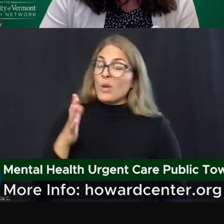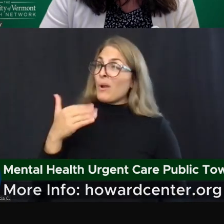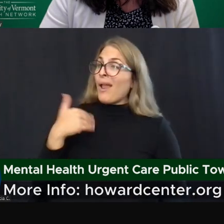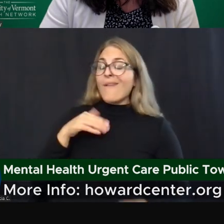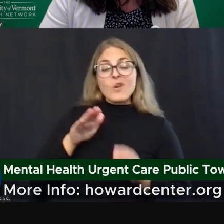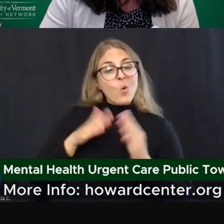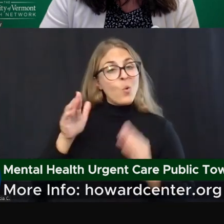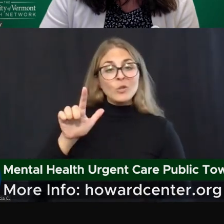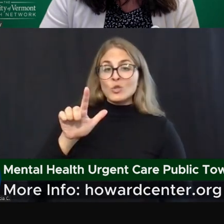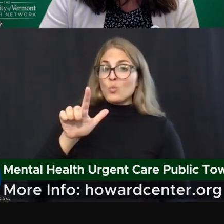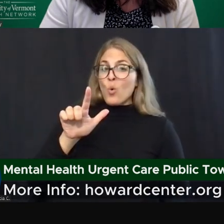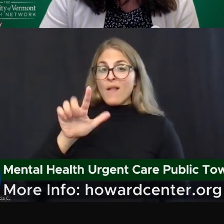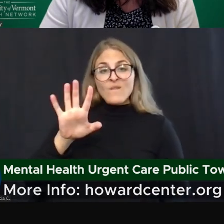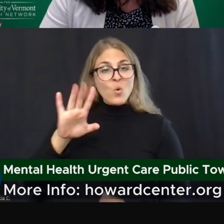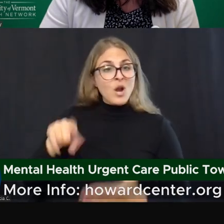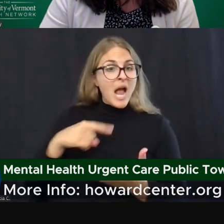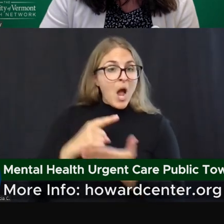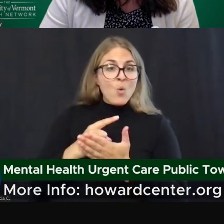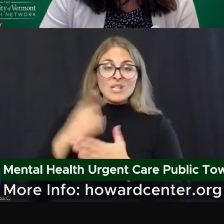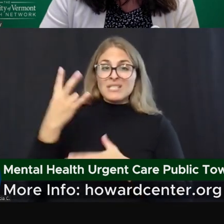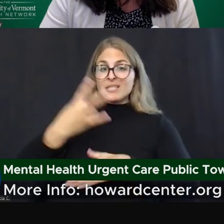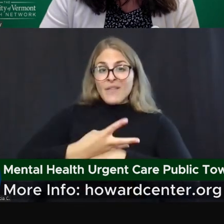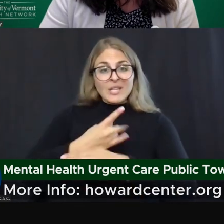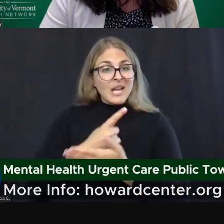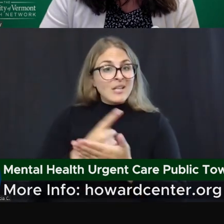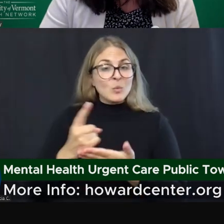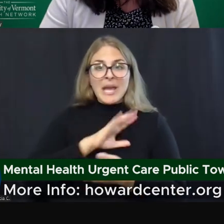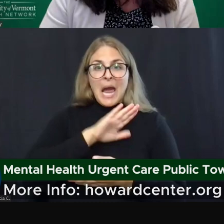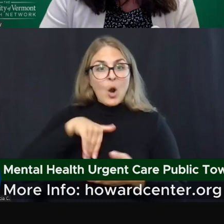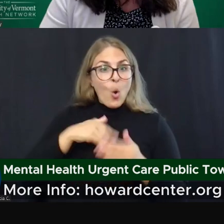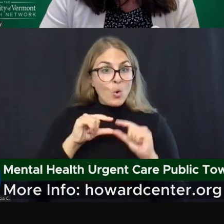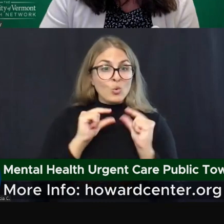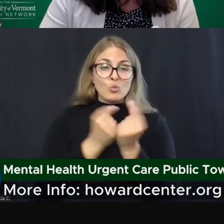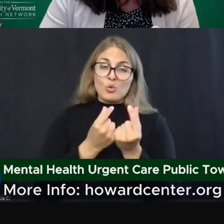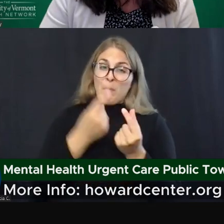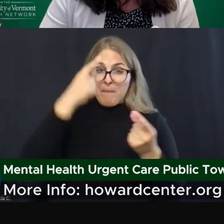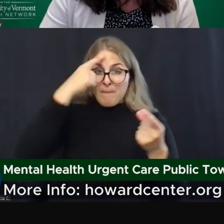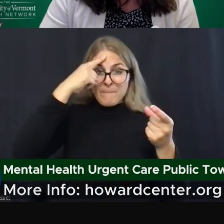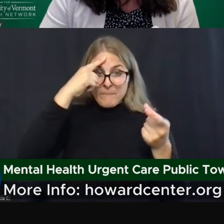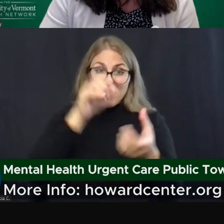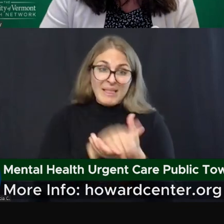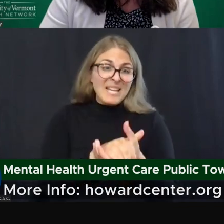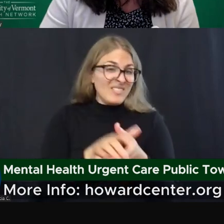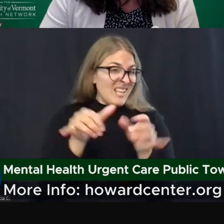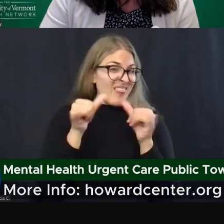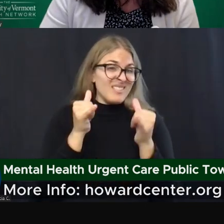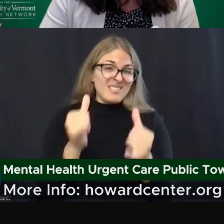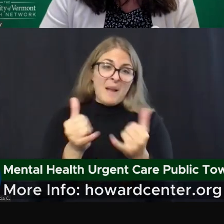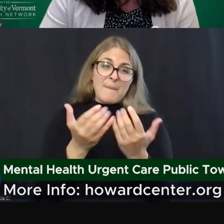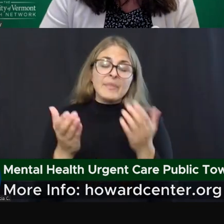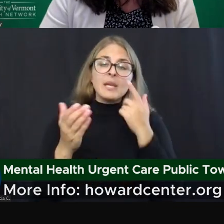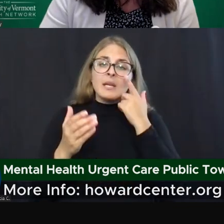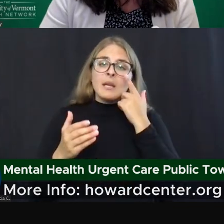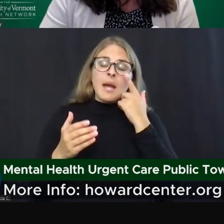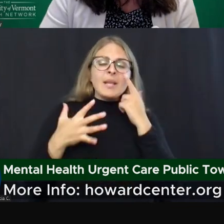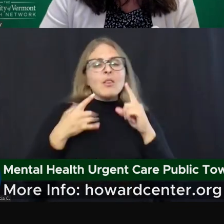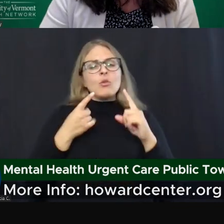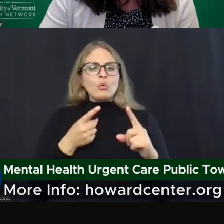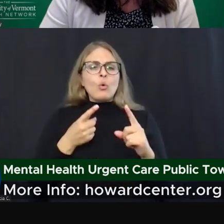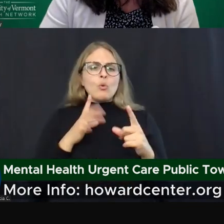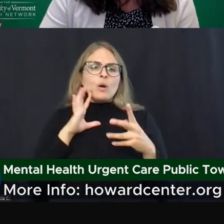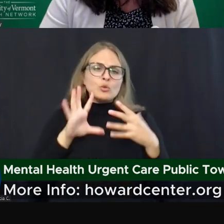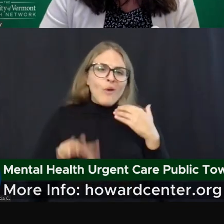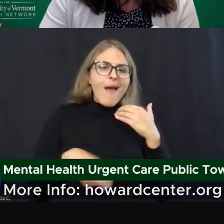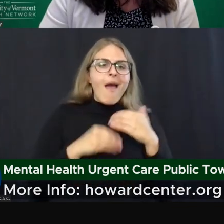a doubt. And our whole work group really believes that. In fact, our initial proposal was expanded services from what we have now.